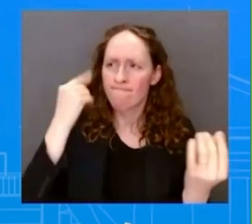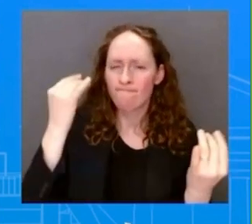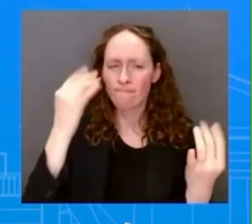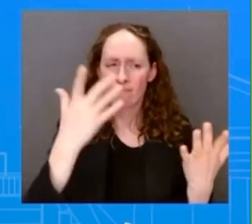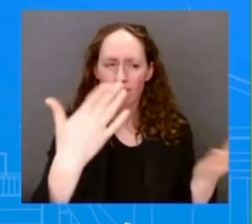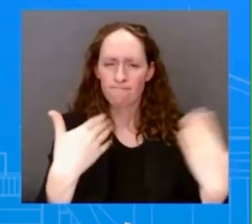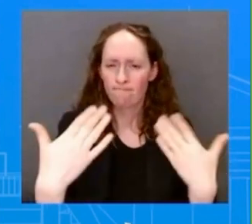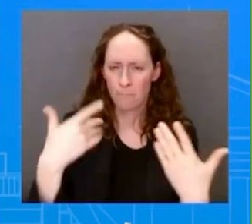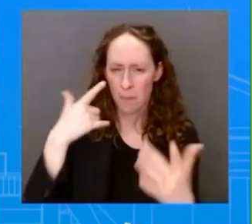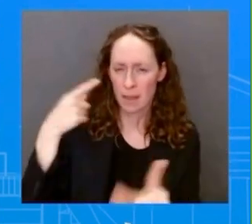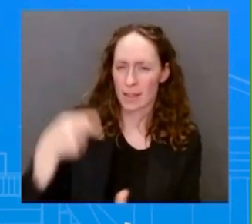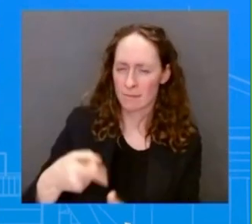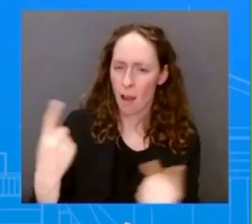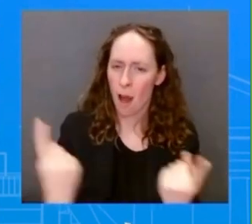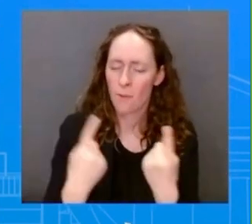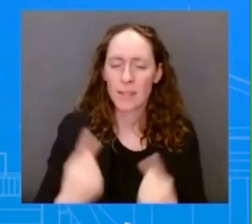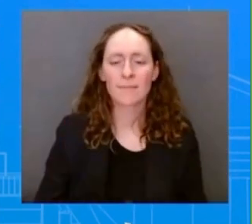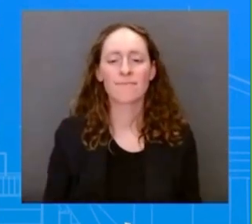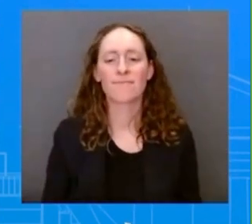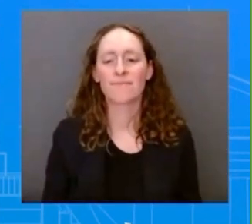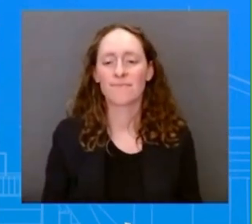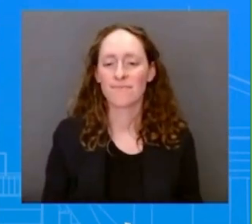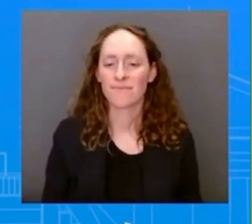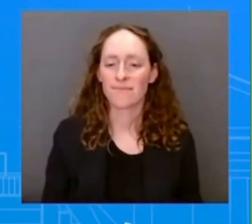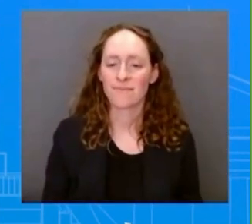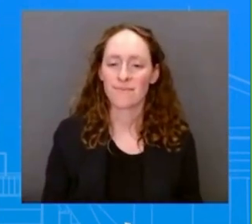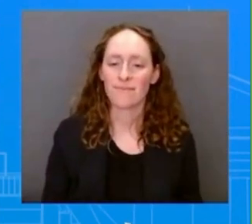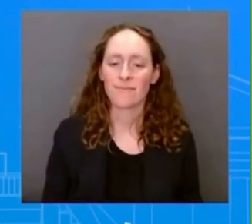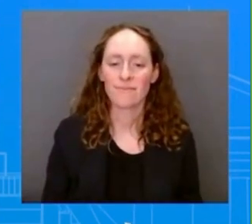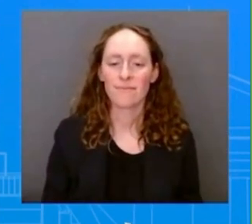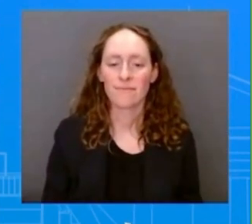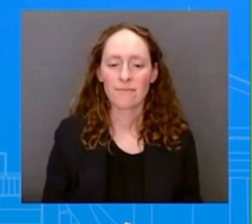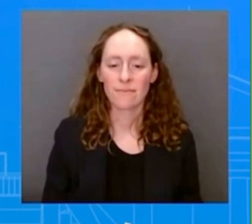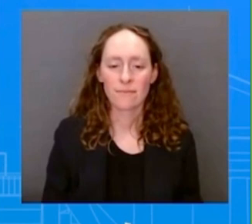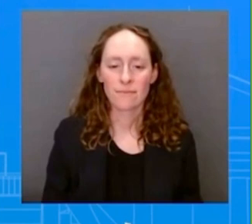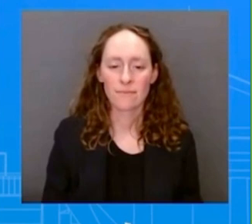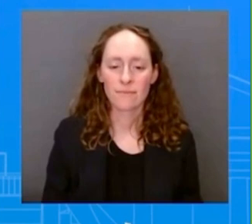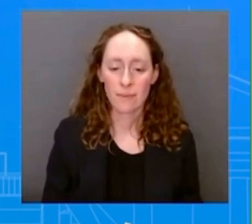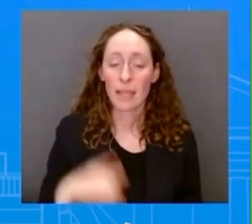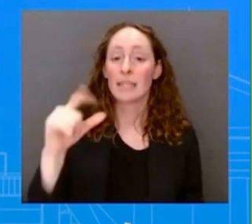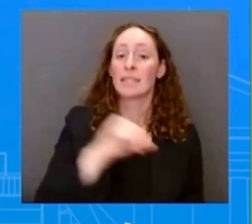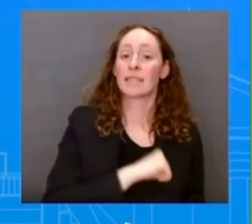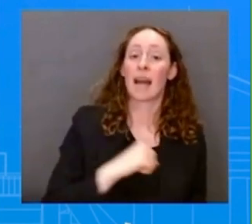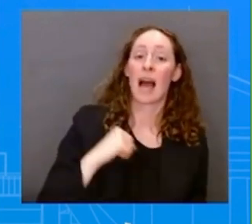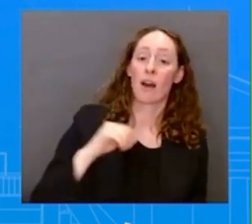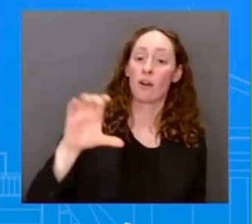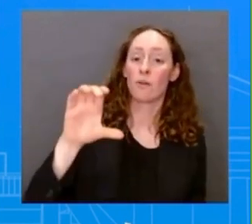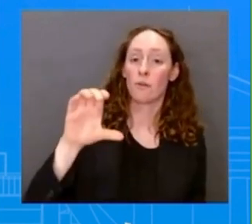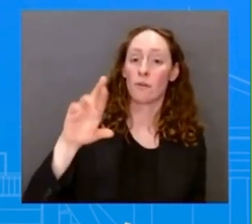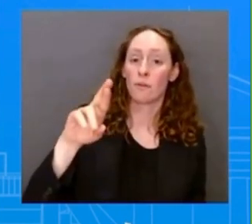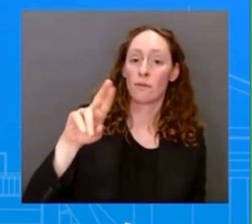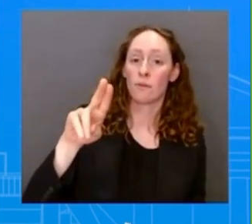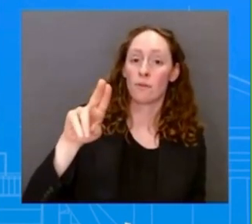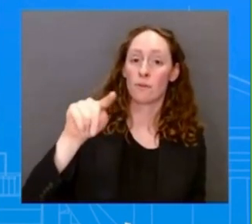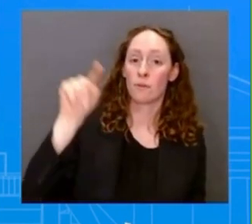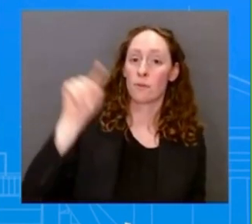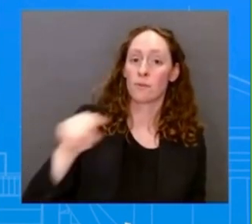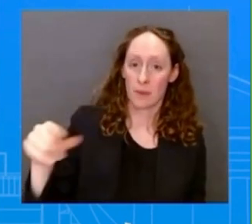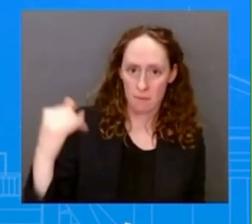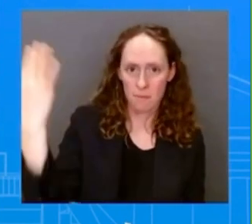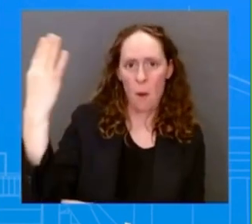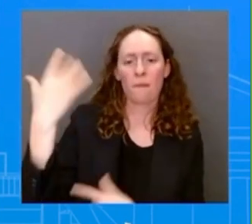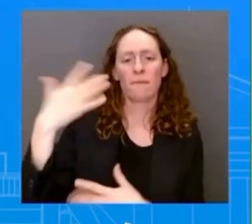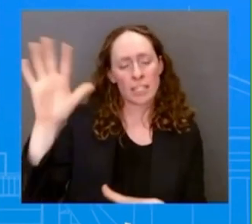introduced or announced that he was introducing a bill to require the president to investigate, among others, the vice president of